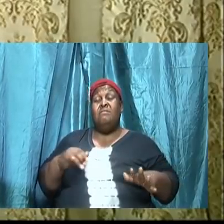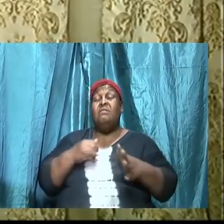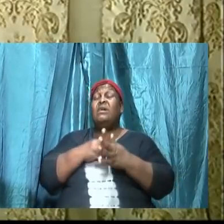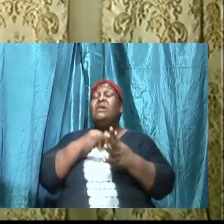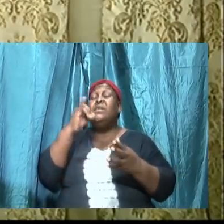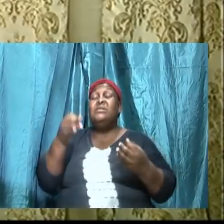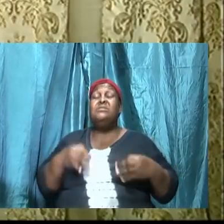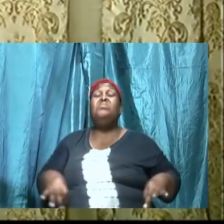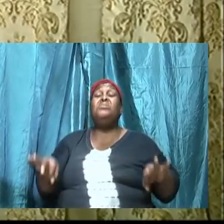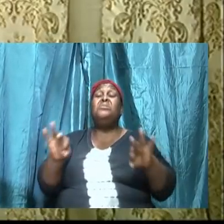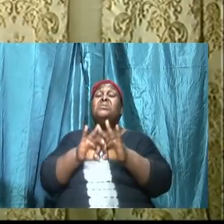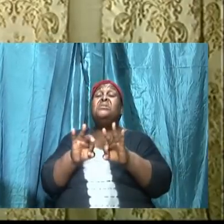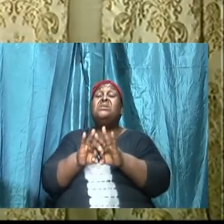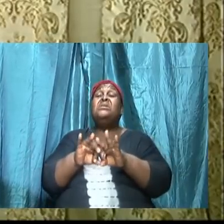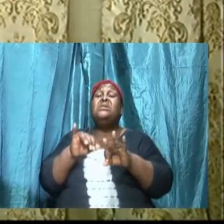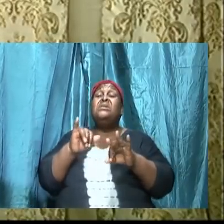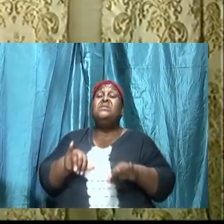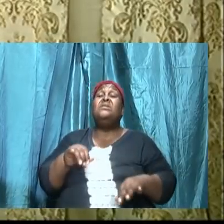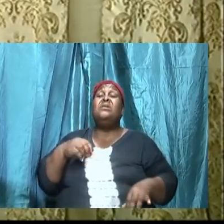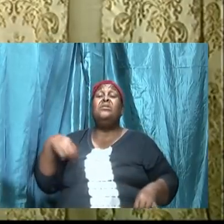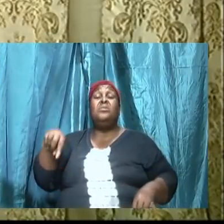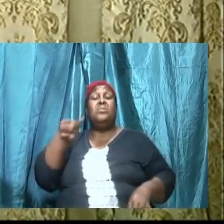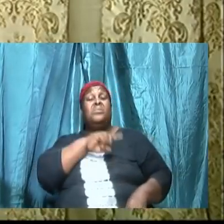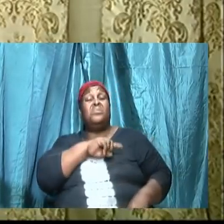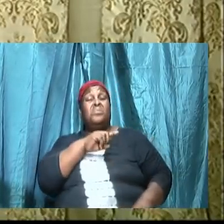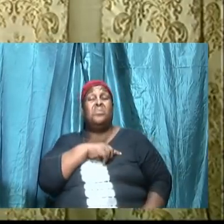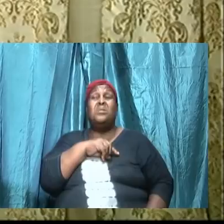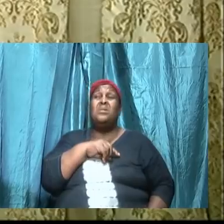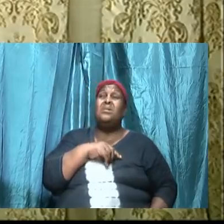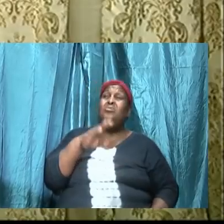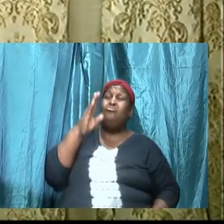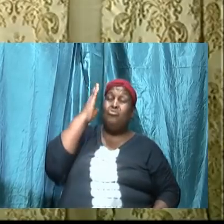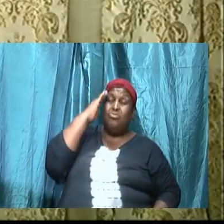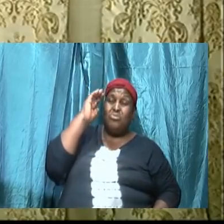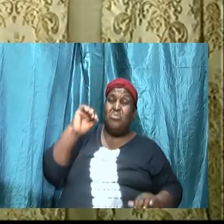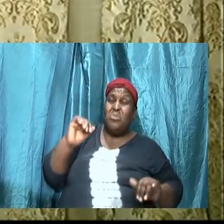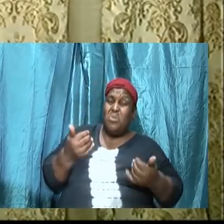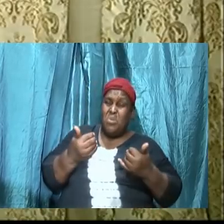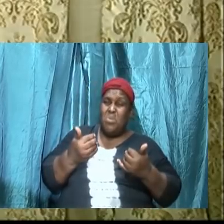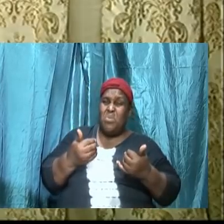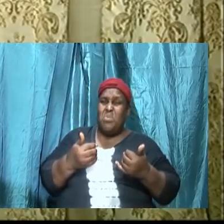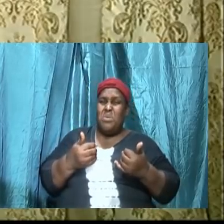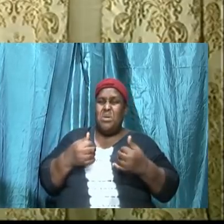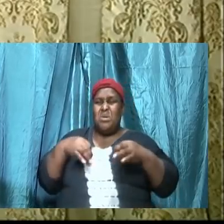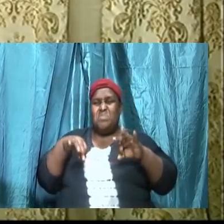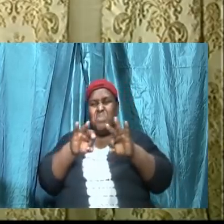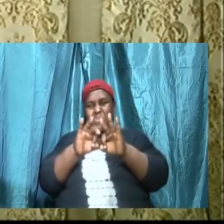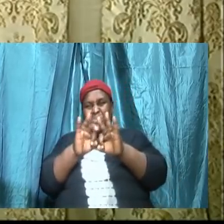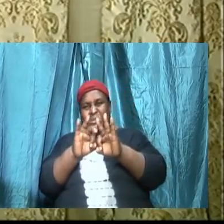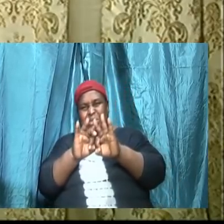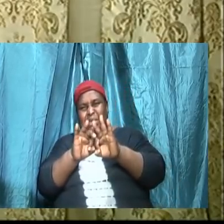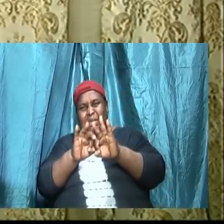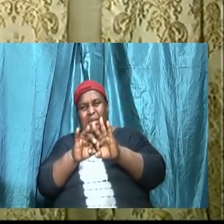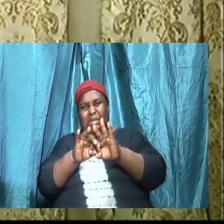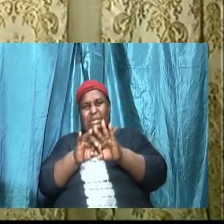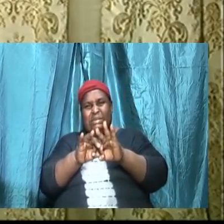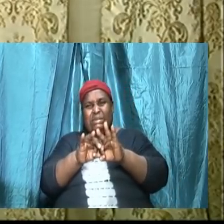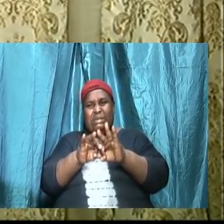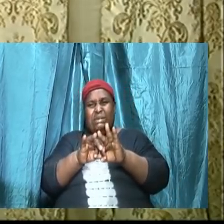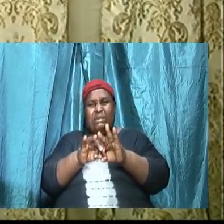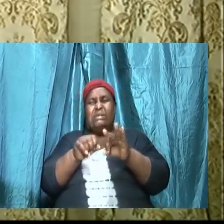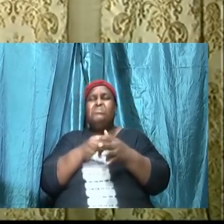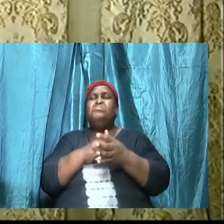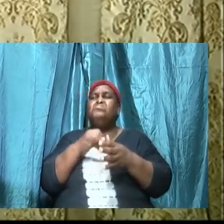that we recognize how crucial, how necessary, how important it